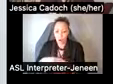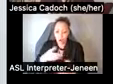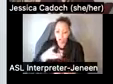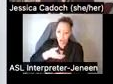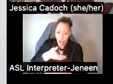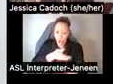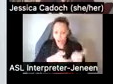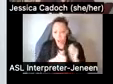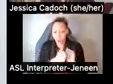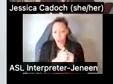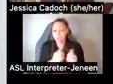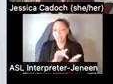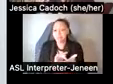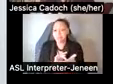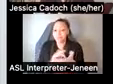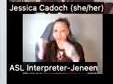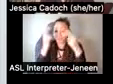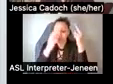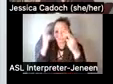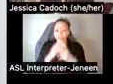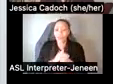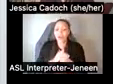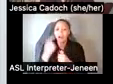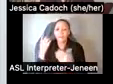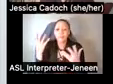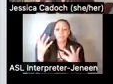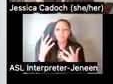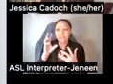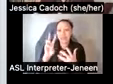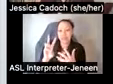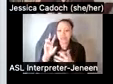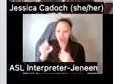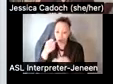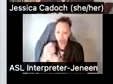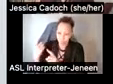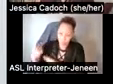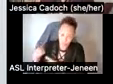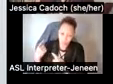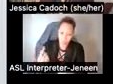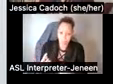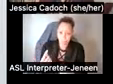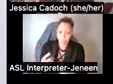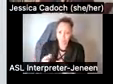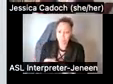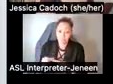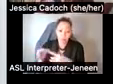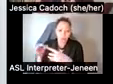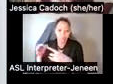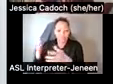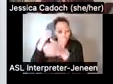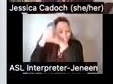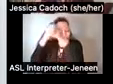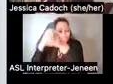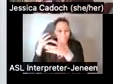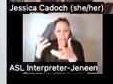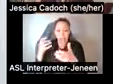psychedelics for the past six years. And so my specialties really lie in how are we going